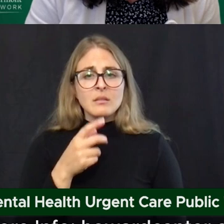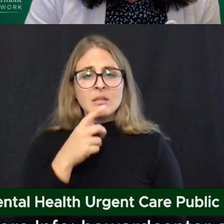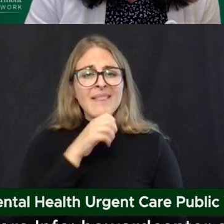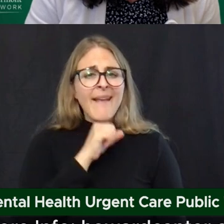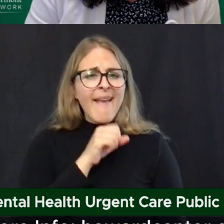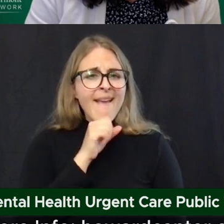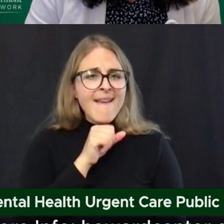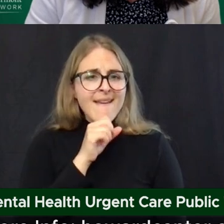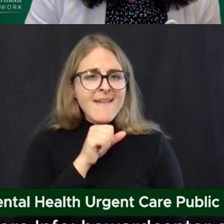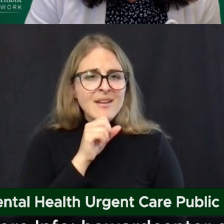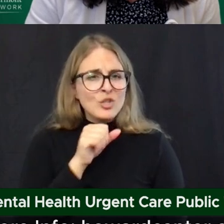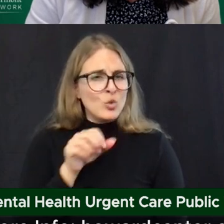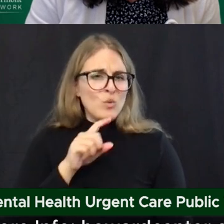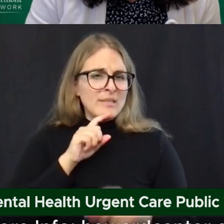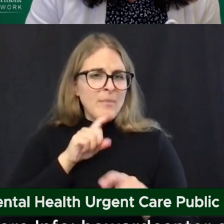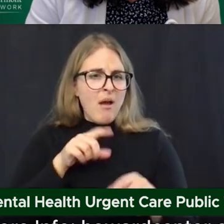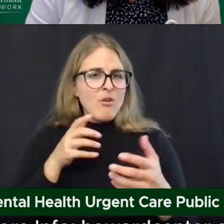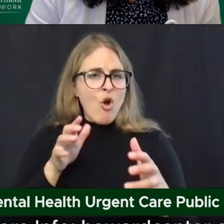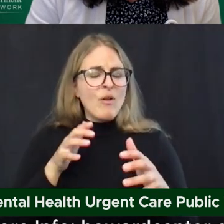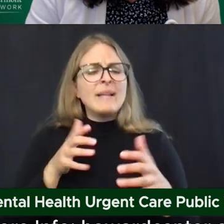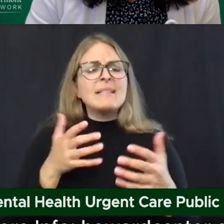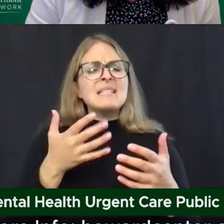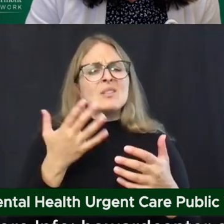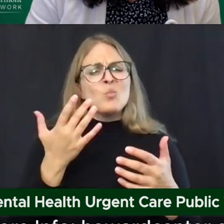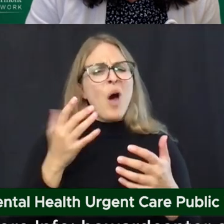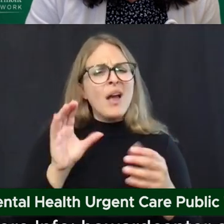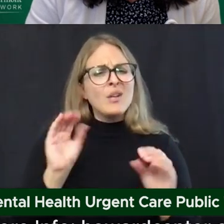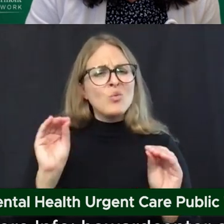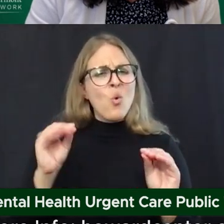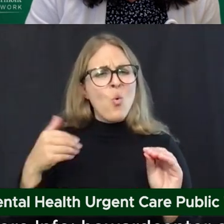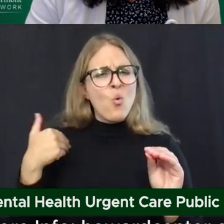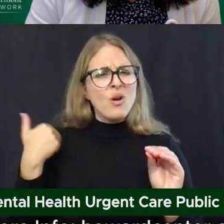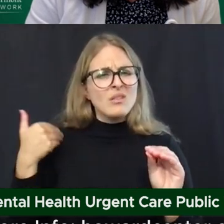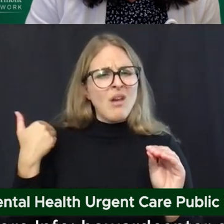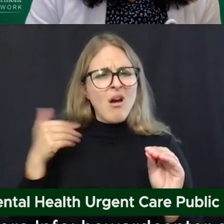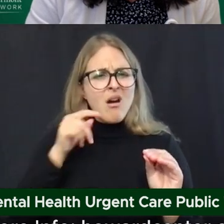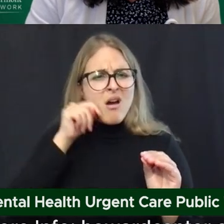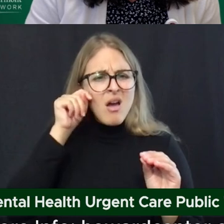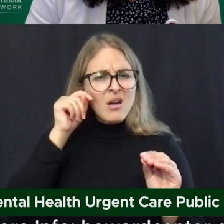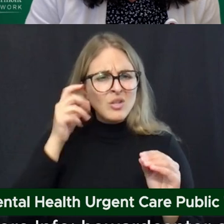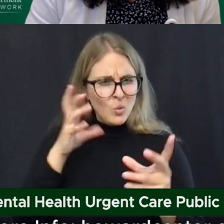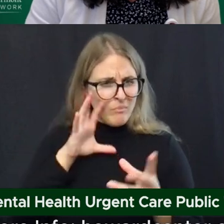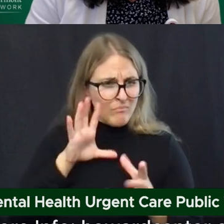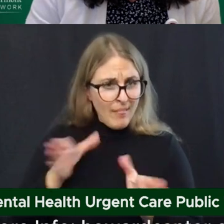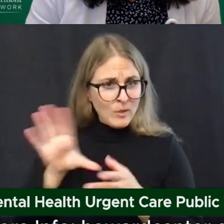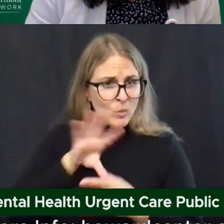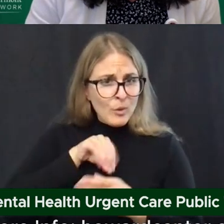for this program. And the question is, why no adolescents? And do we plan to include them?